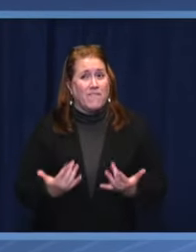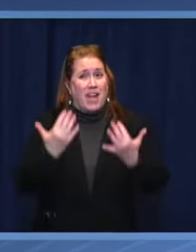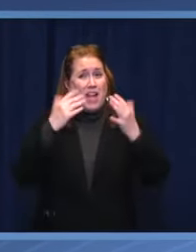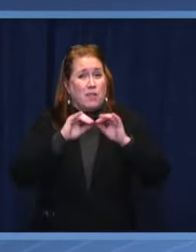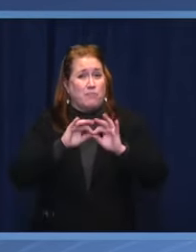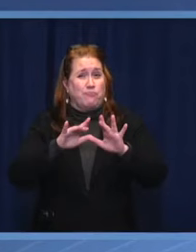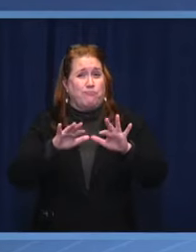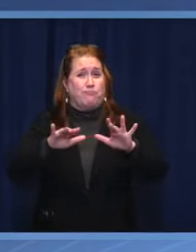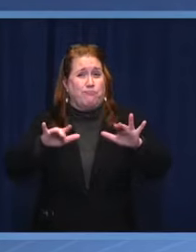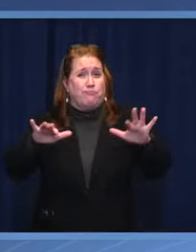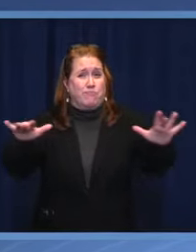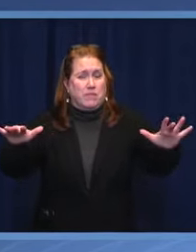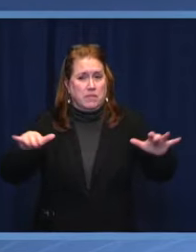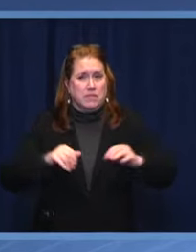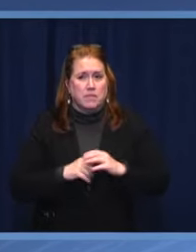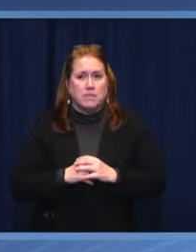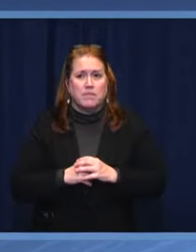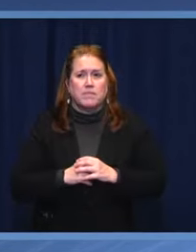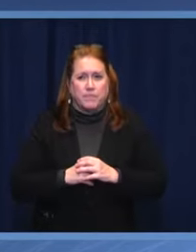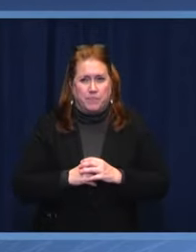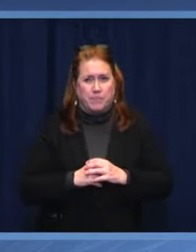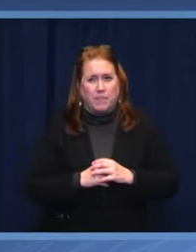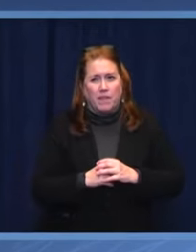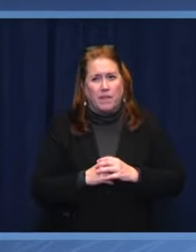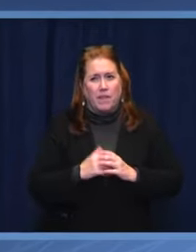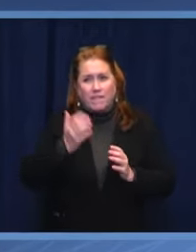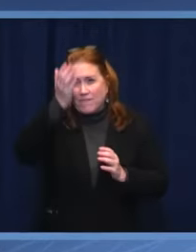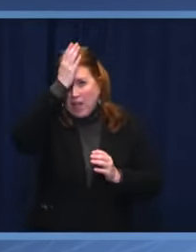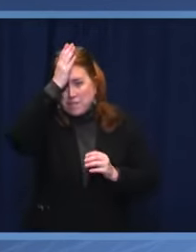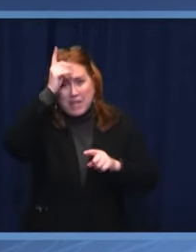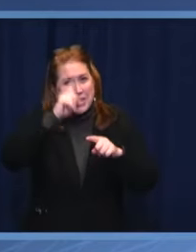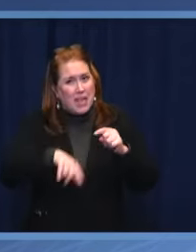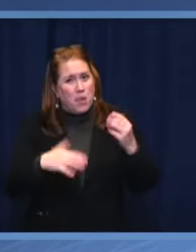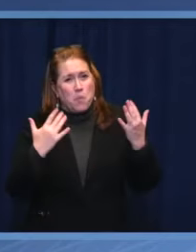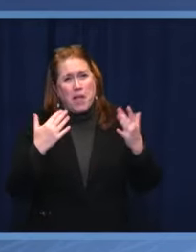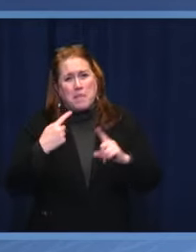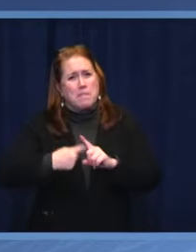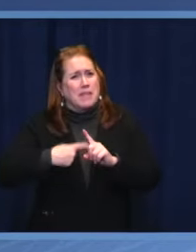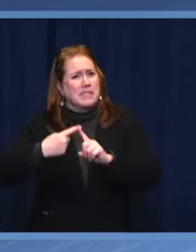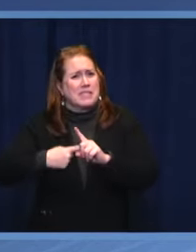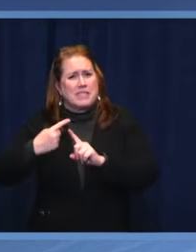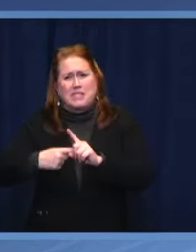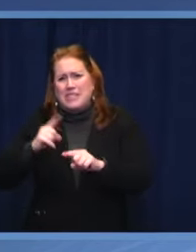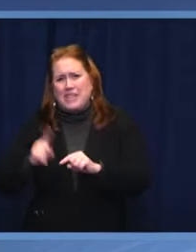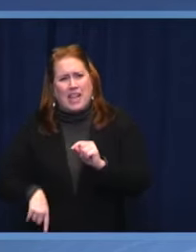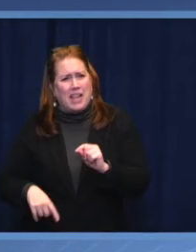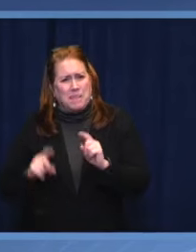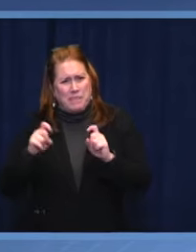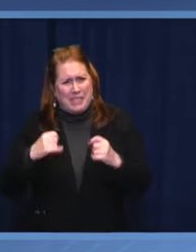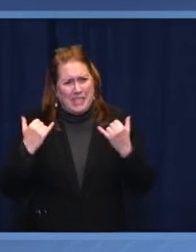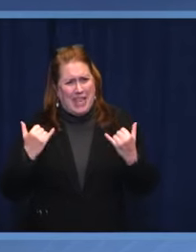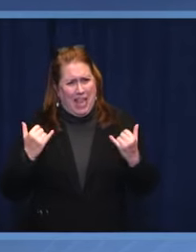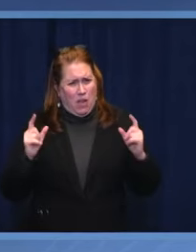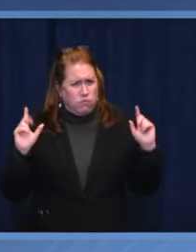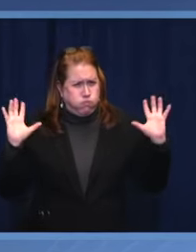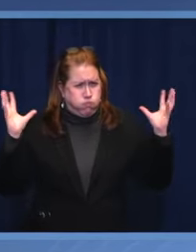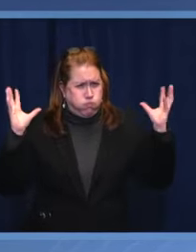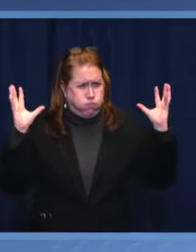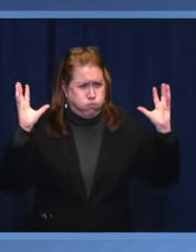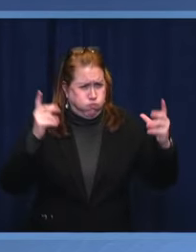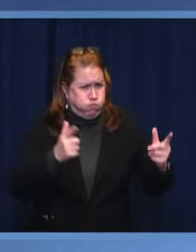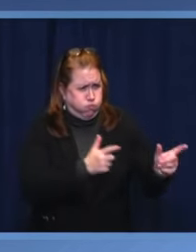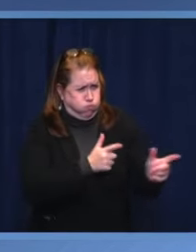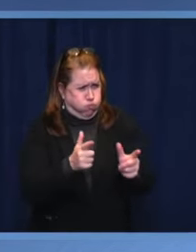firefighters cannot wait months for fire trucks to be provided. accepted or